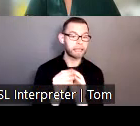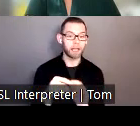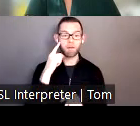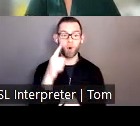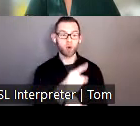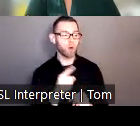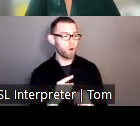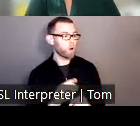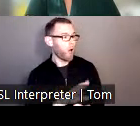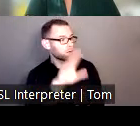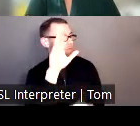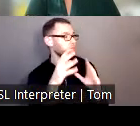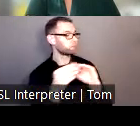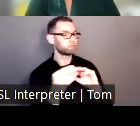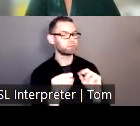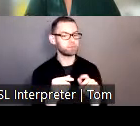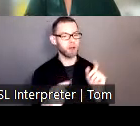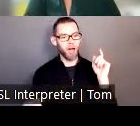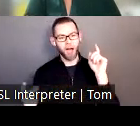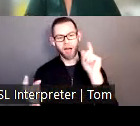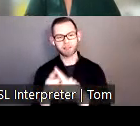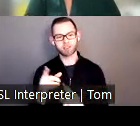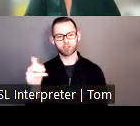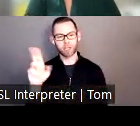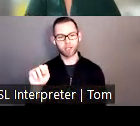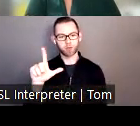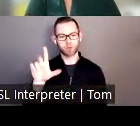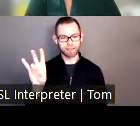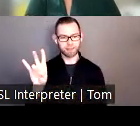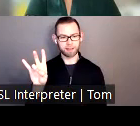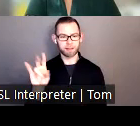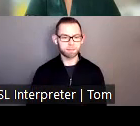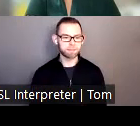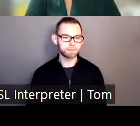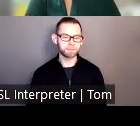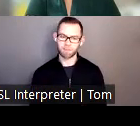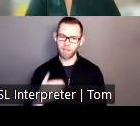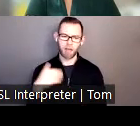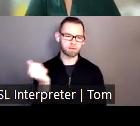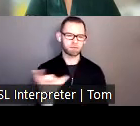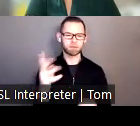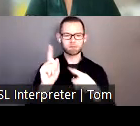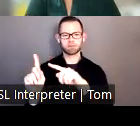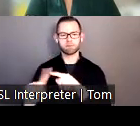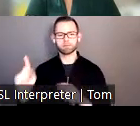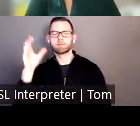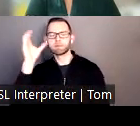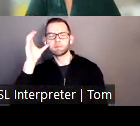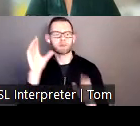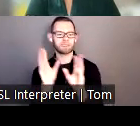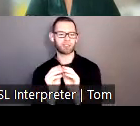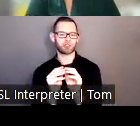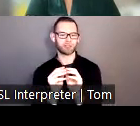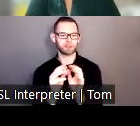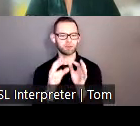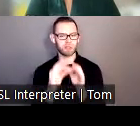holding several listening sessions so that we can gain oral comment on the strategy. That's the one today